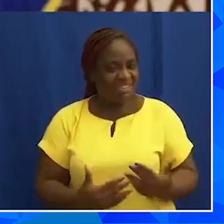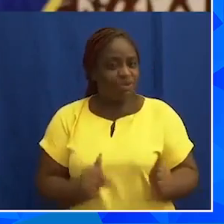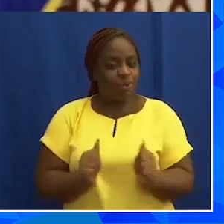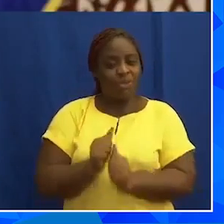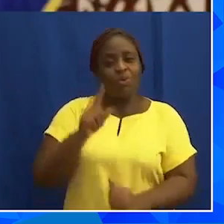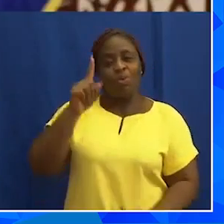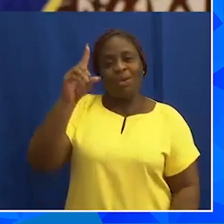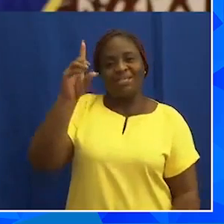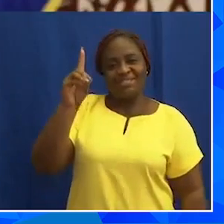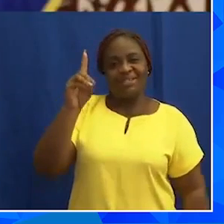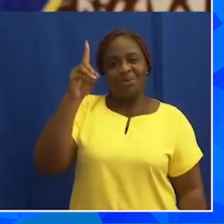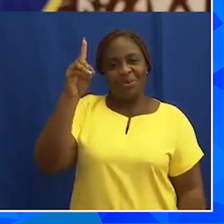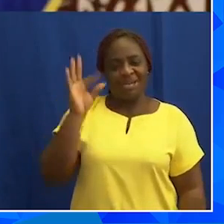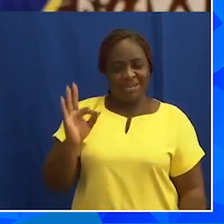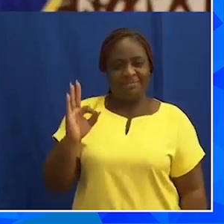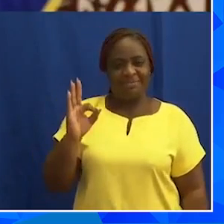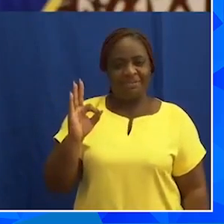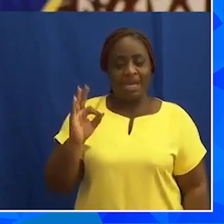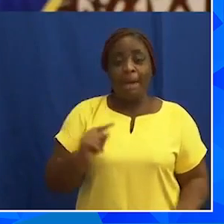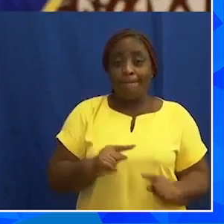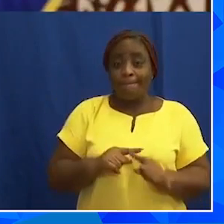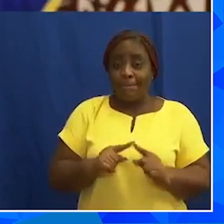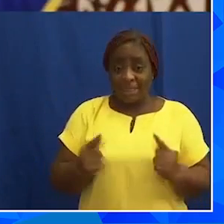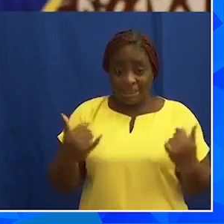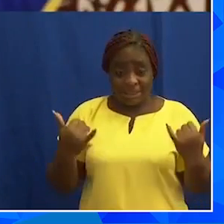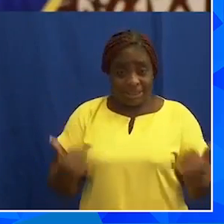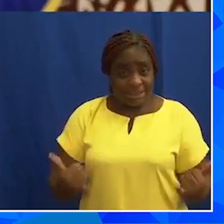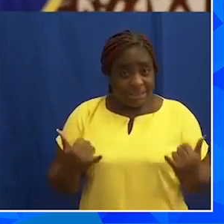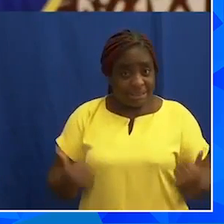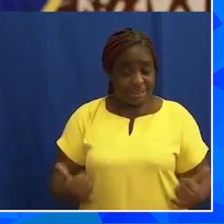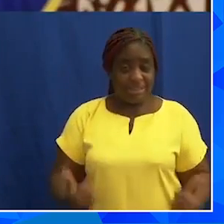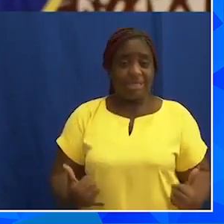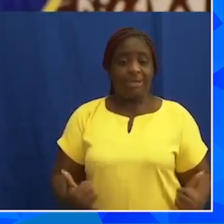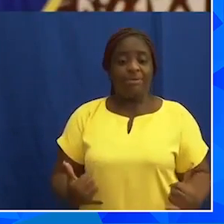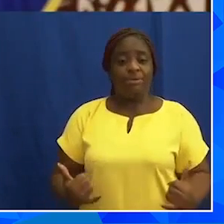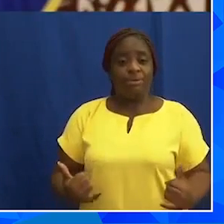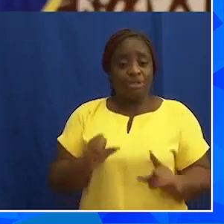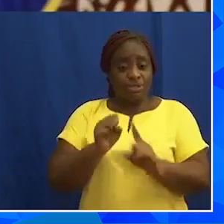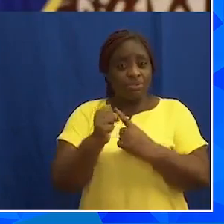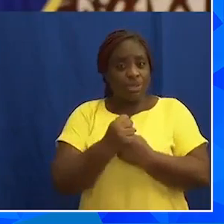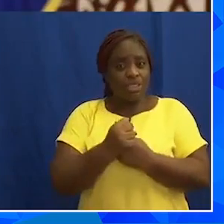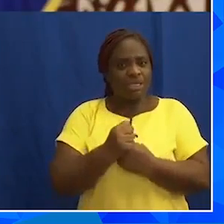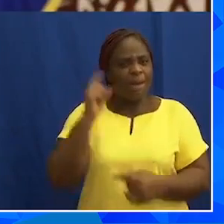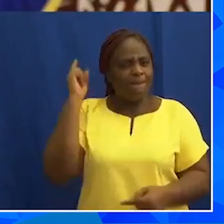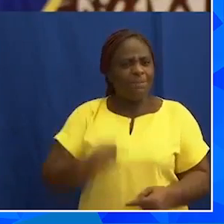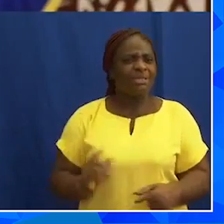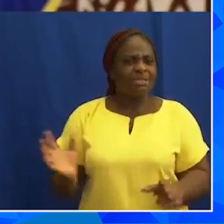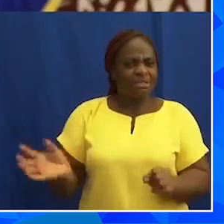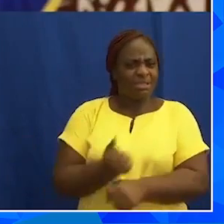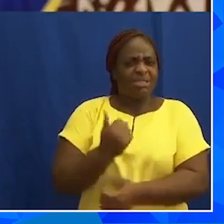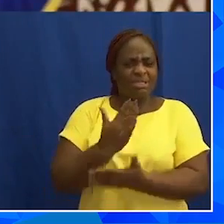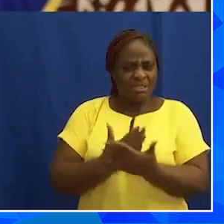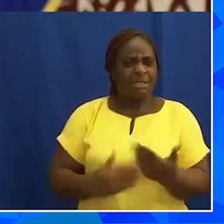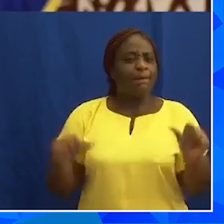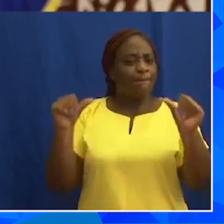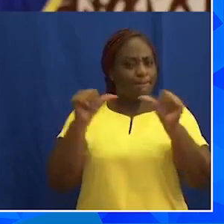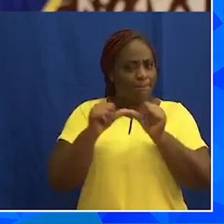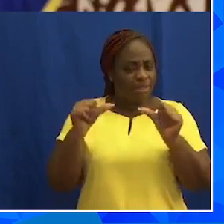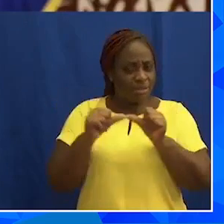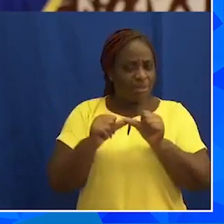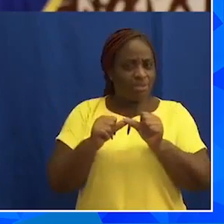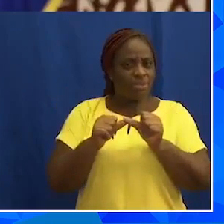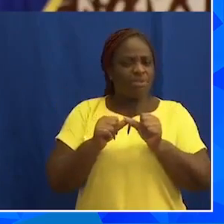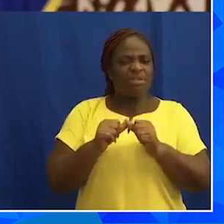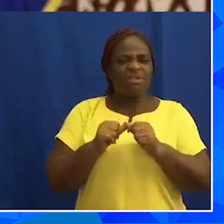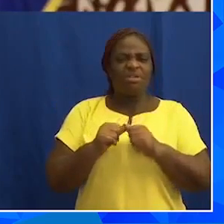1D1F, but our current situation requires that we take some more stringent measures to